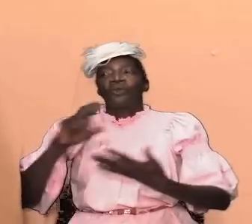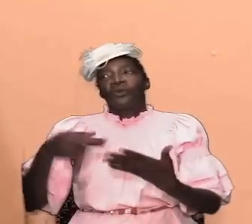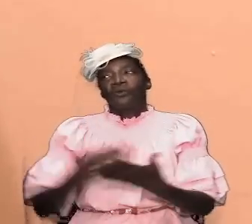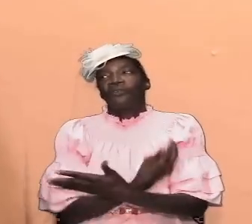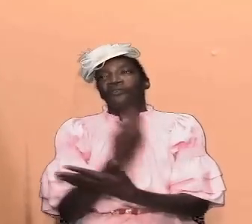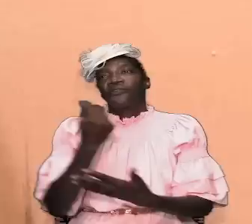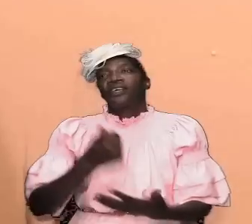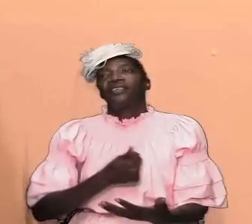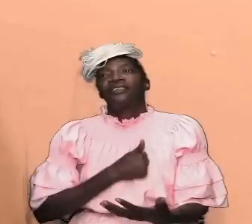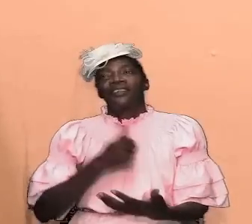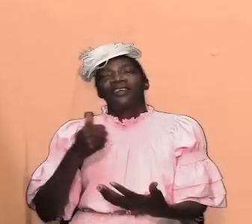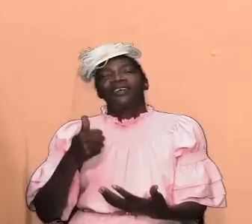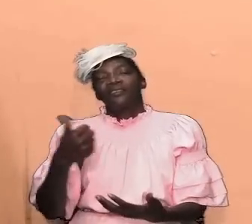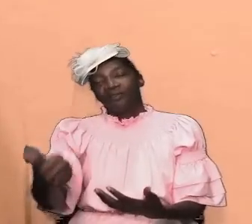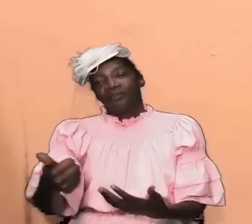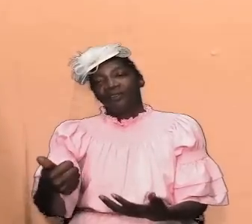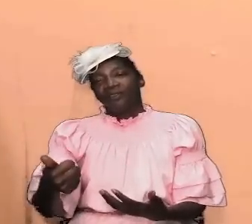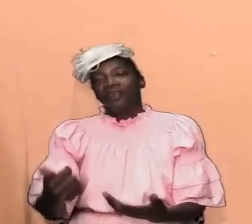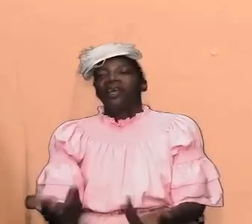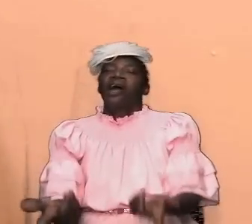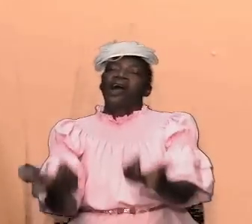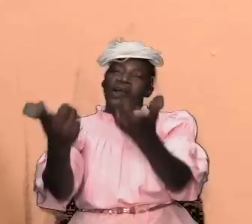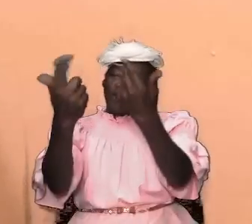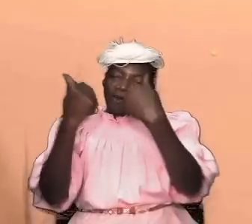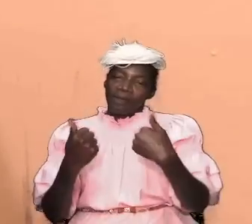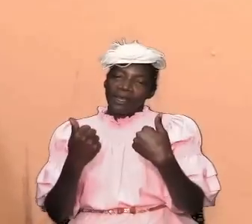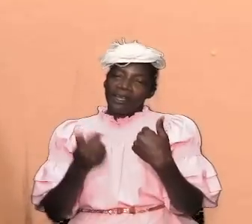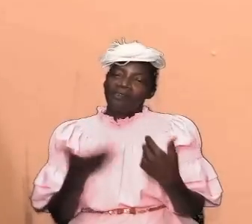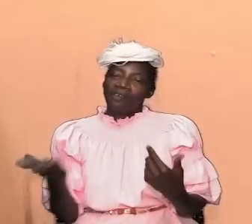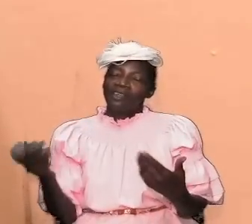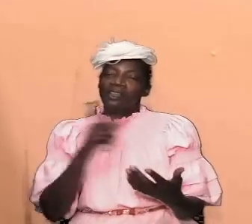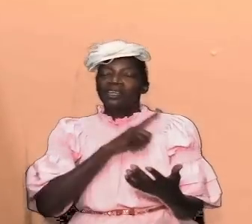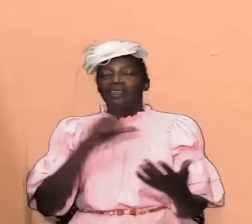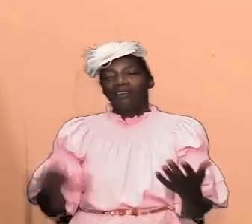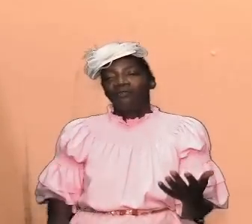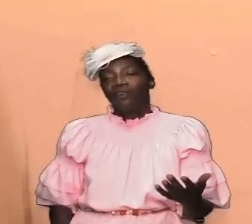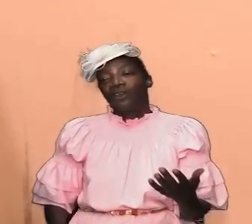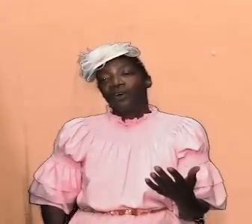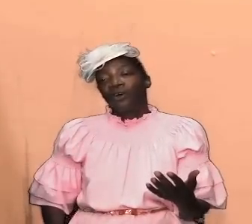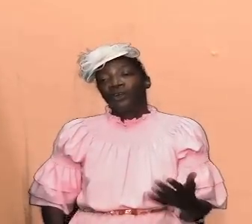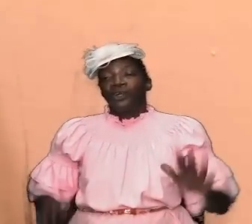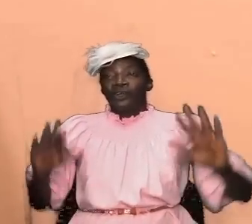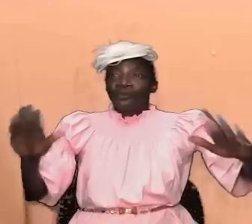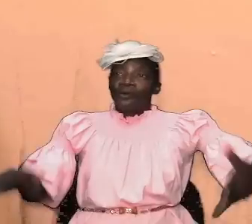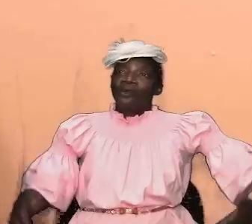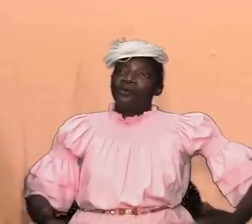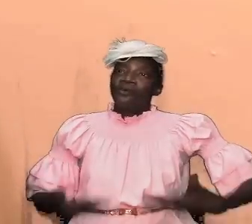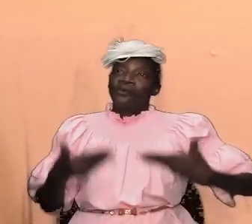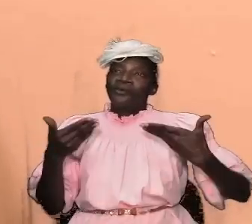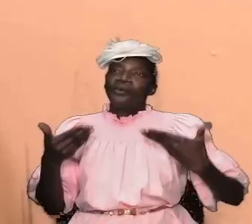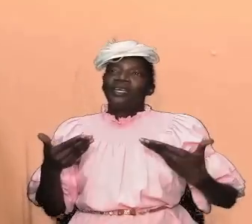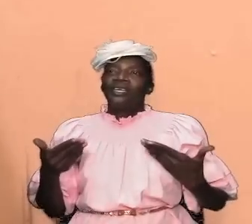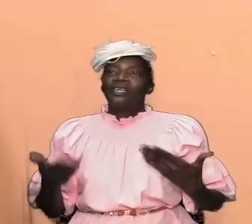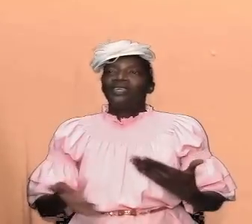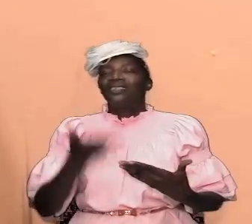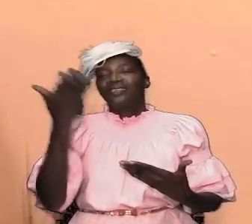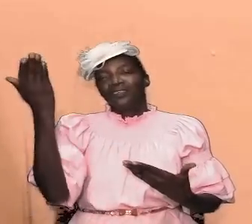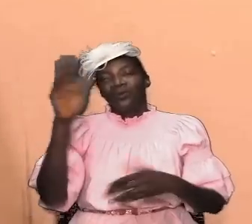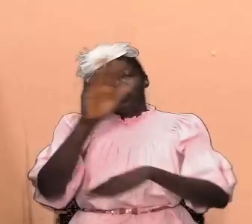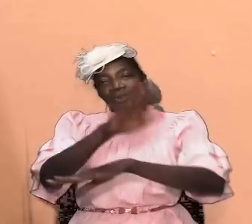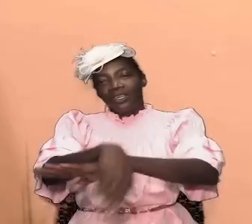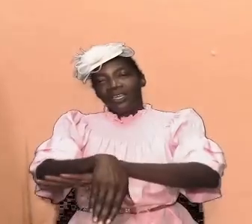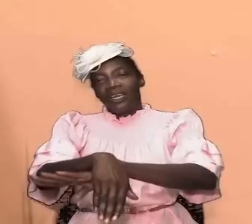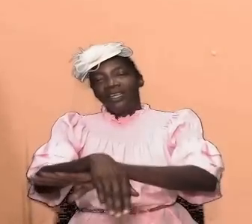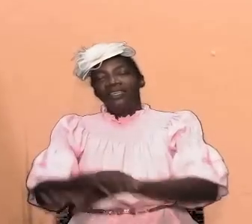and be back to the business of the Lord and so I greet every one of us tonight in the